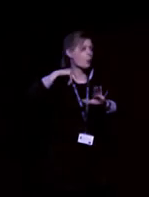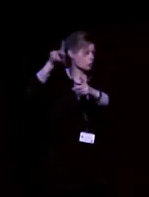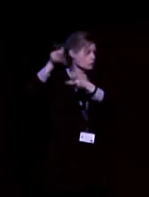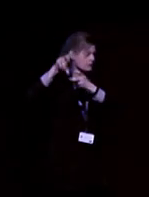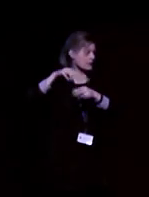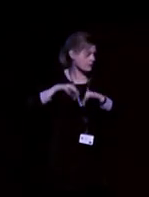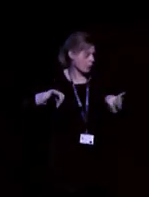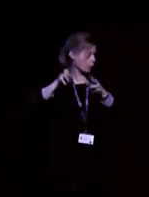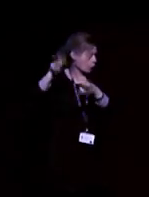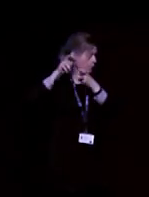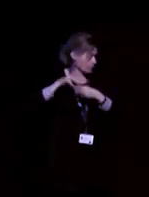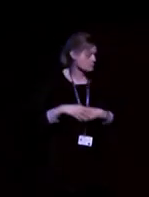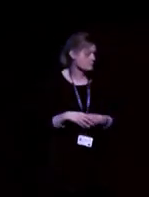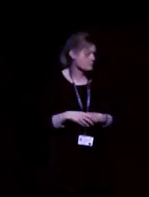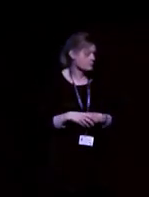program.